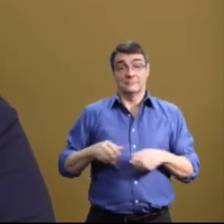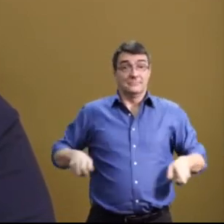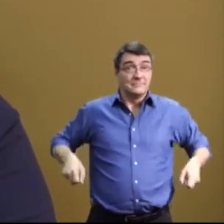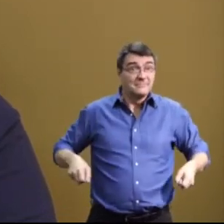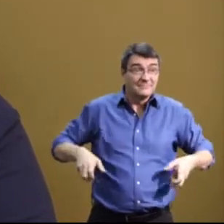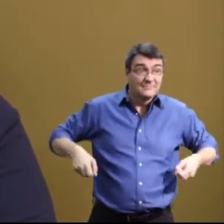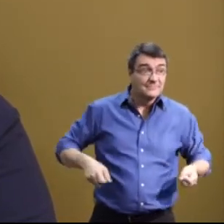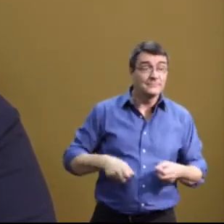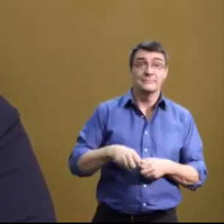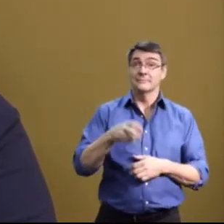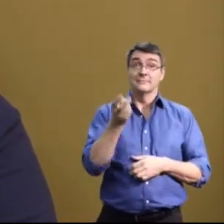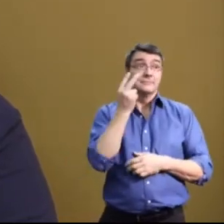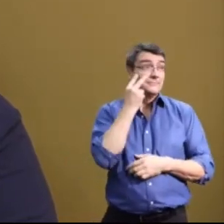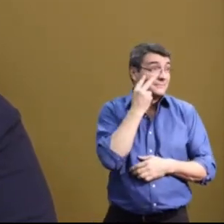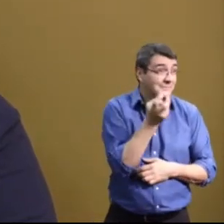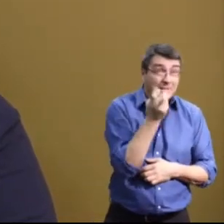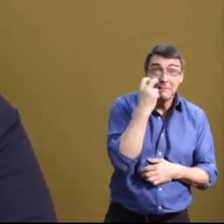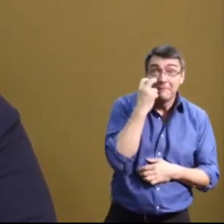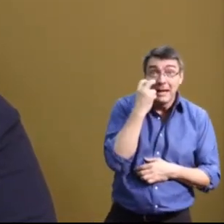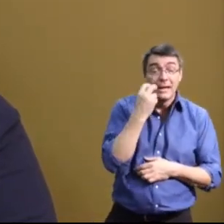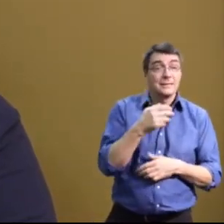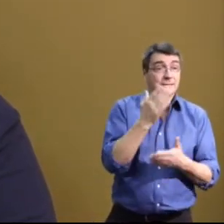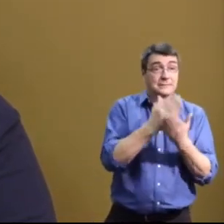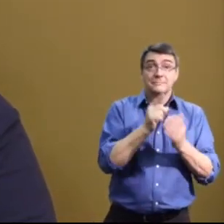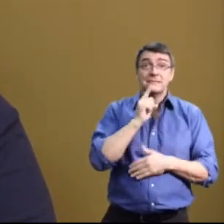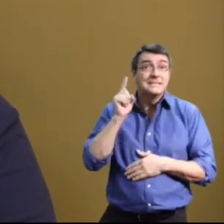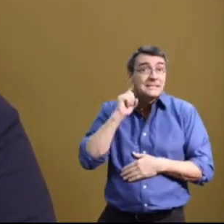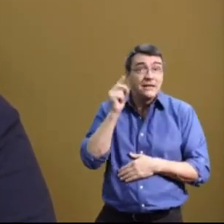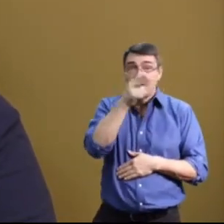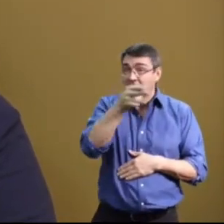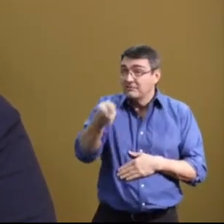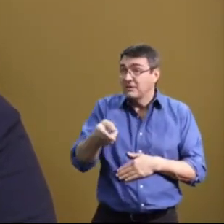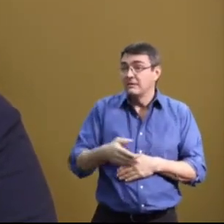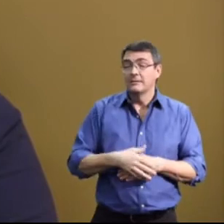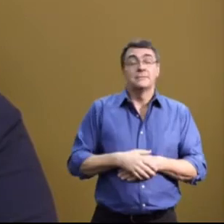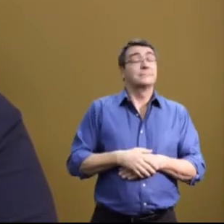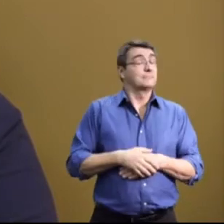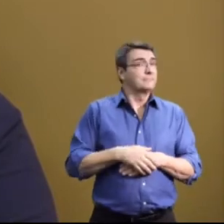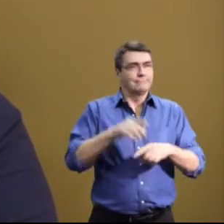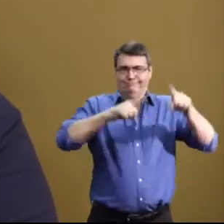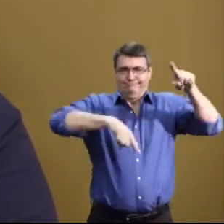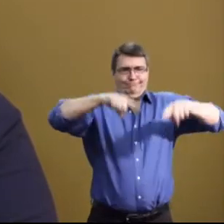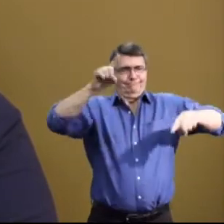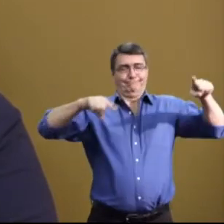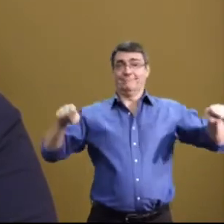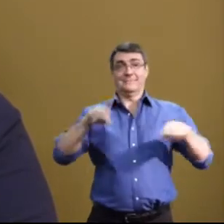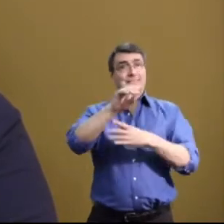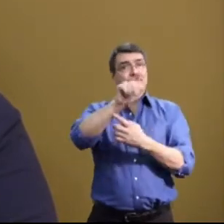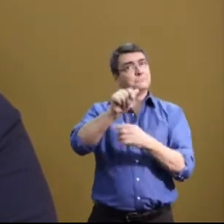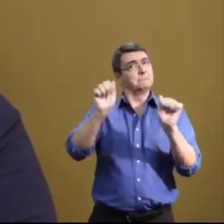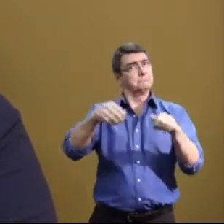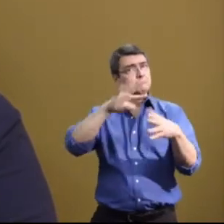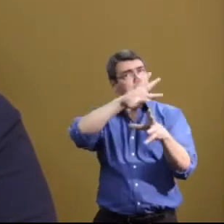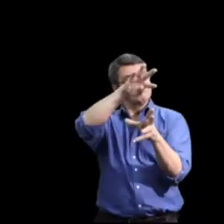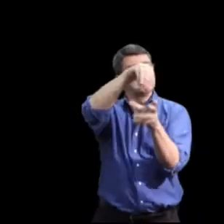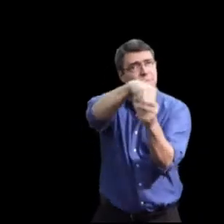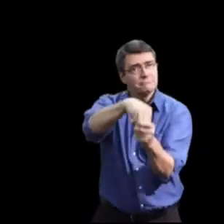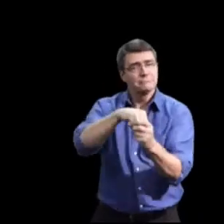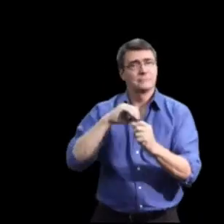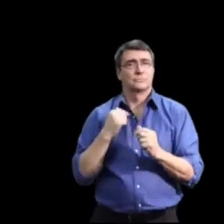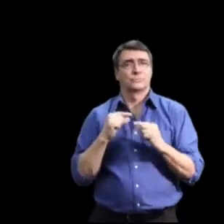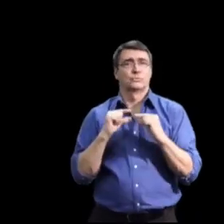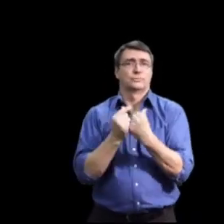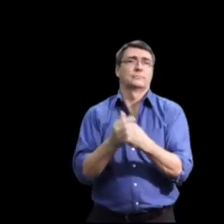wheelchair users, some are partially sighted, some are deaf or hard of hearing. It's anybody with any kind of disability.